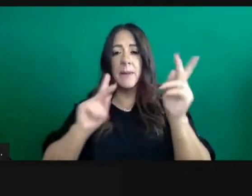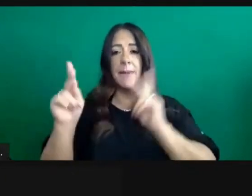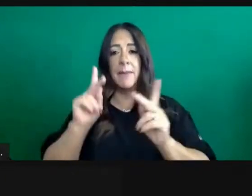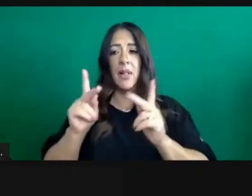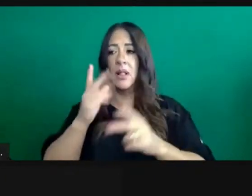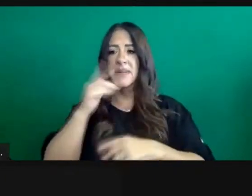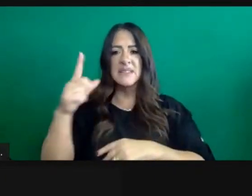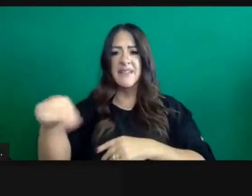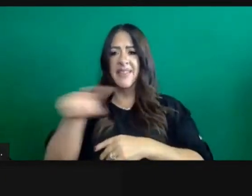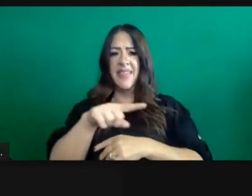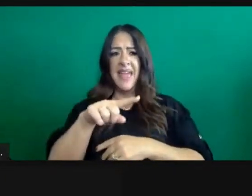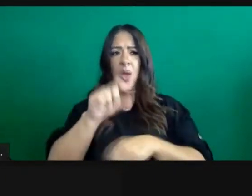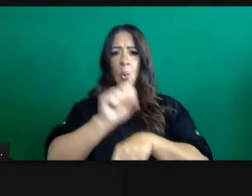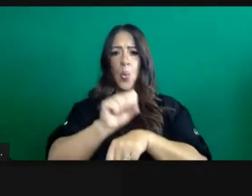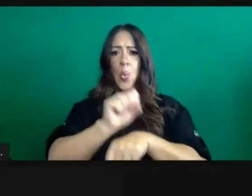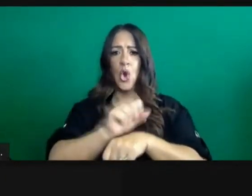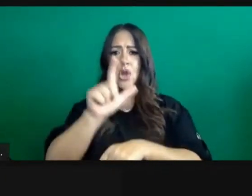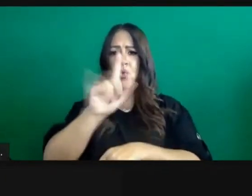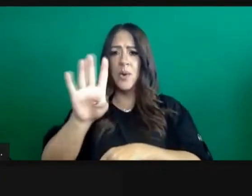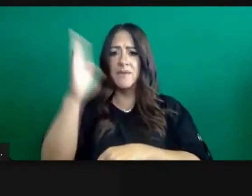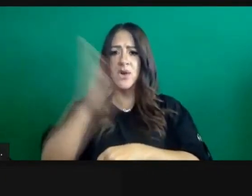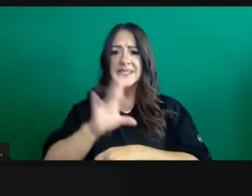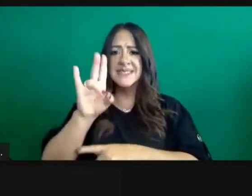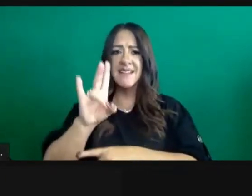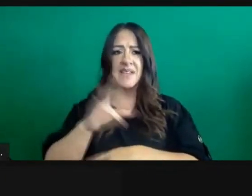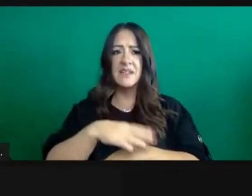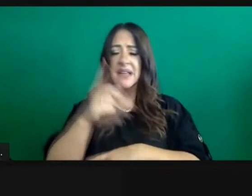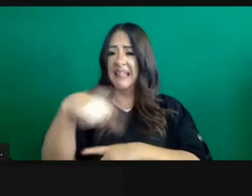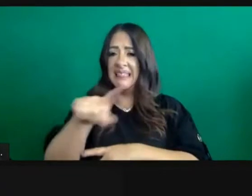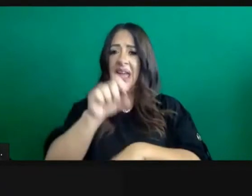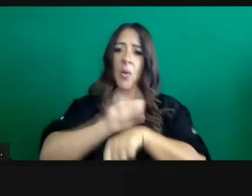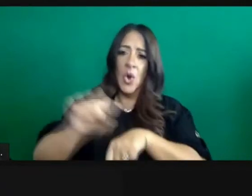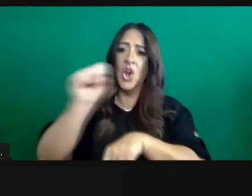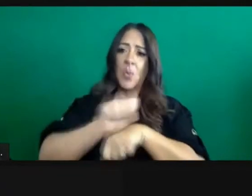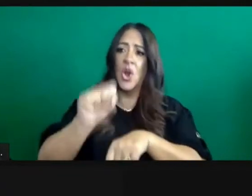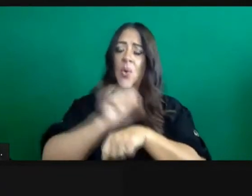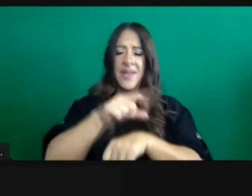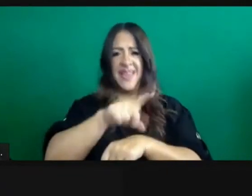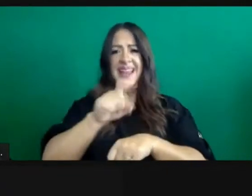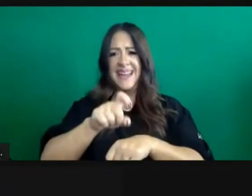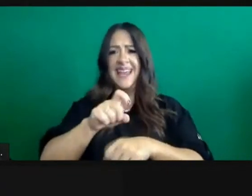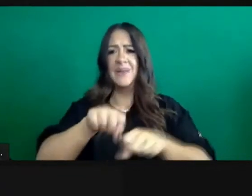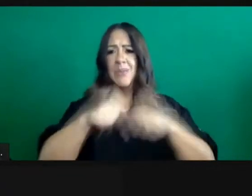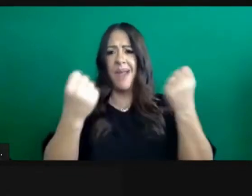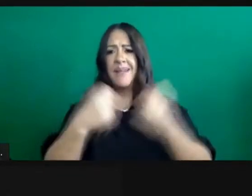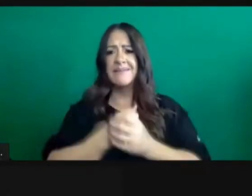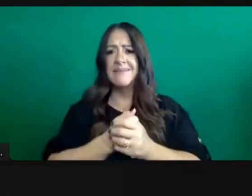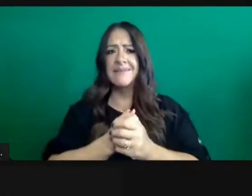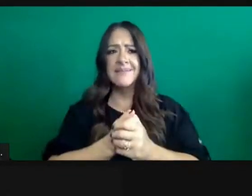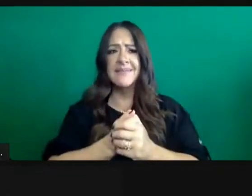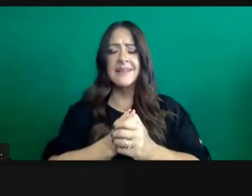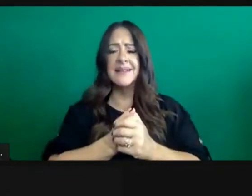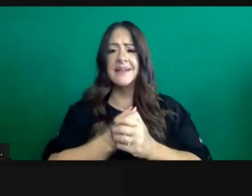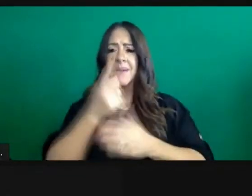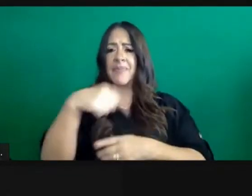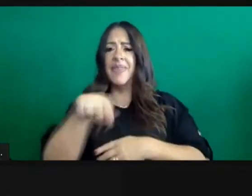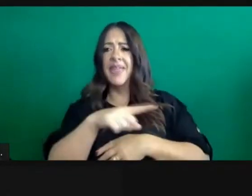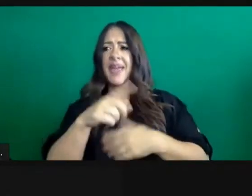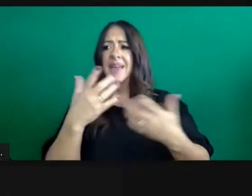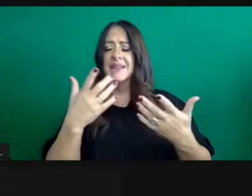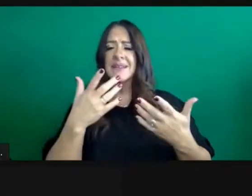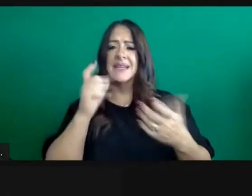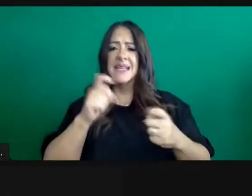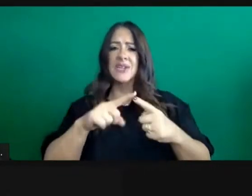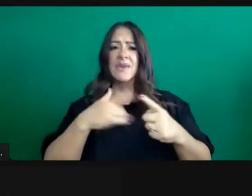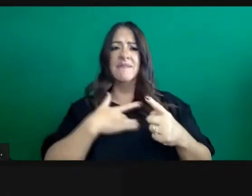out providing care to have a little relief and to be able to return to conditions where they can, with a greater